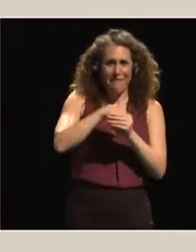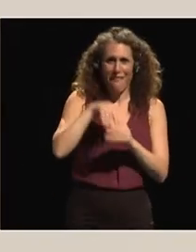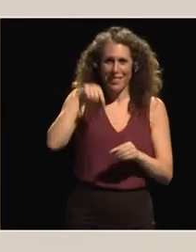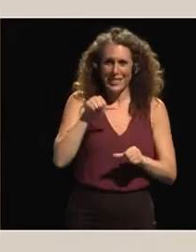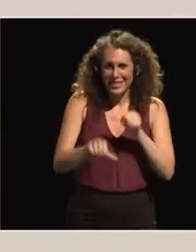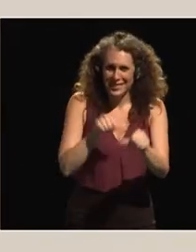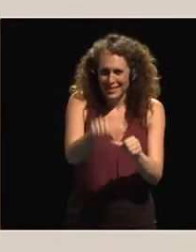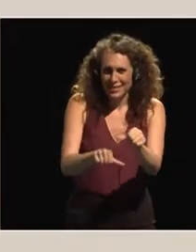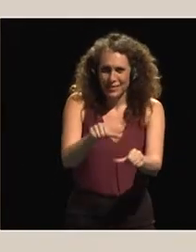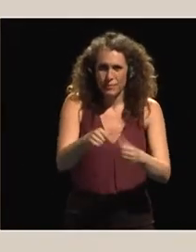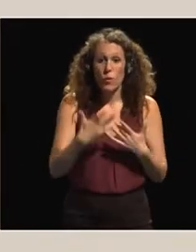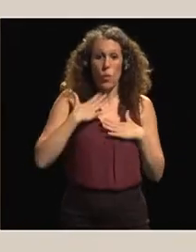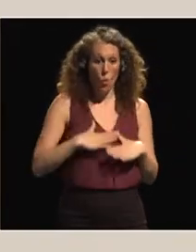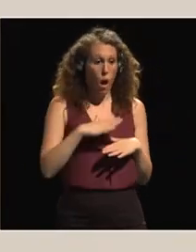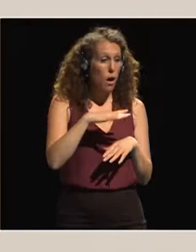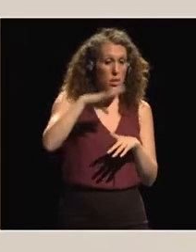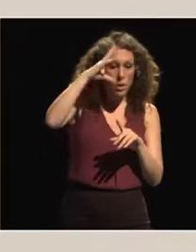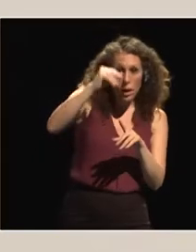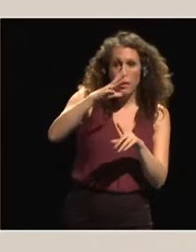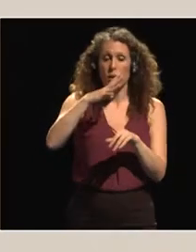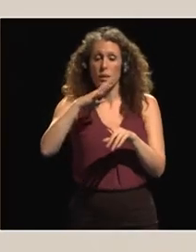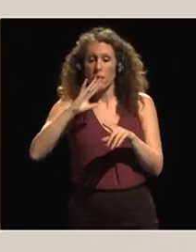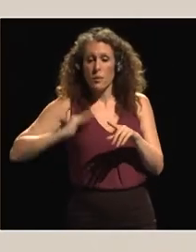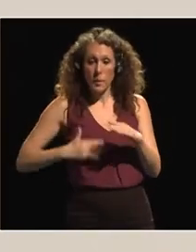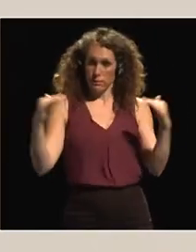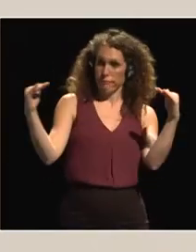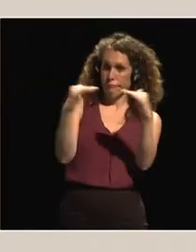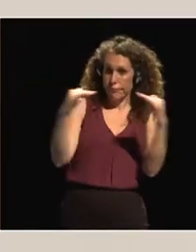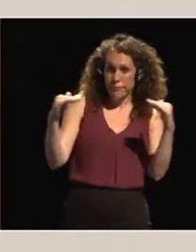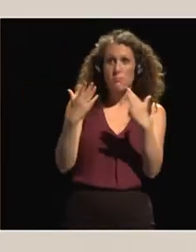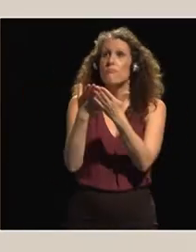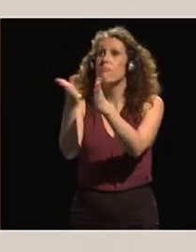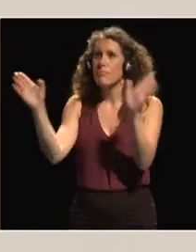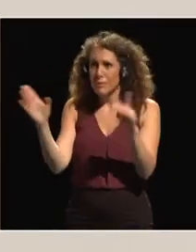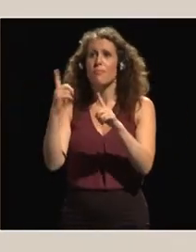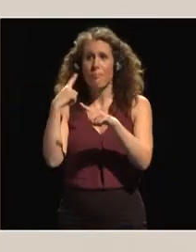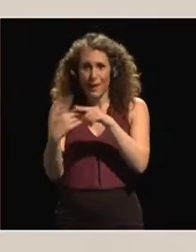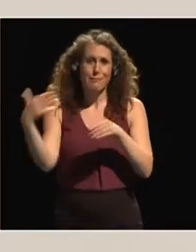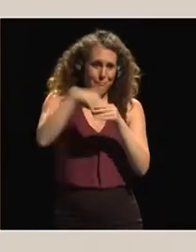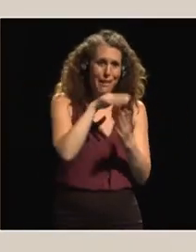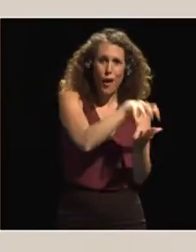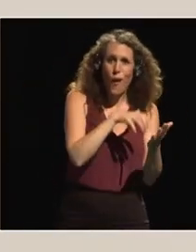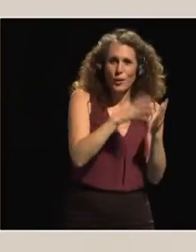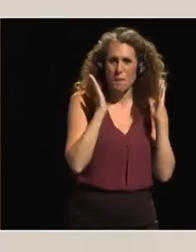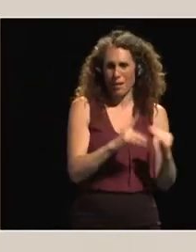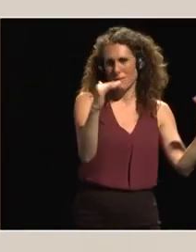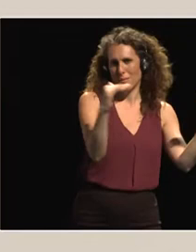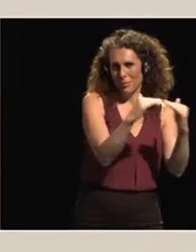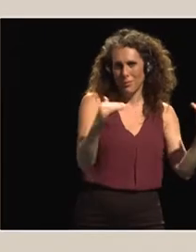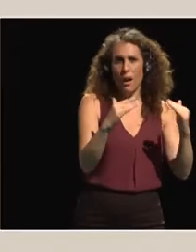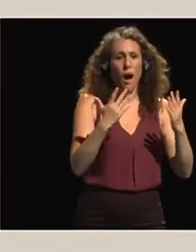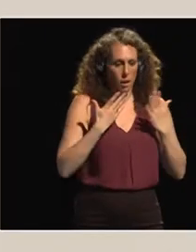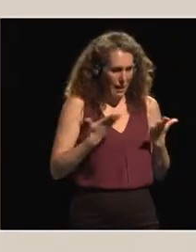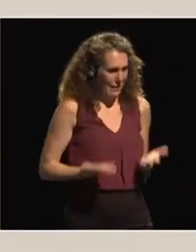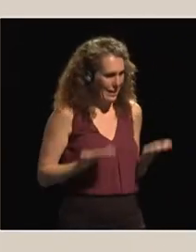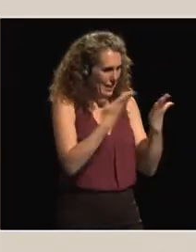women equality in our agenda. So we need to include them and see how they can have access to land.